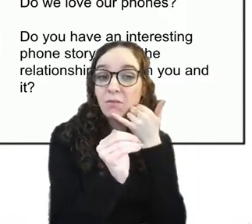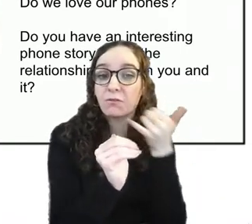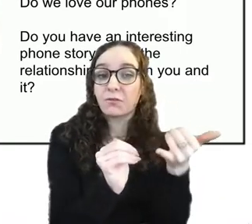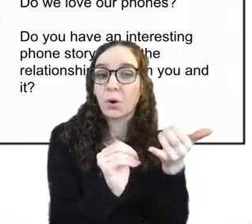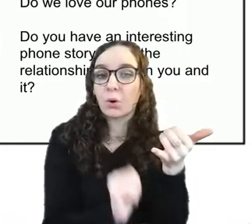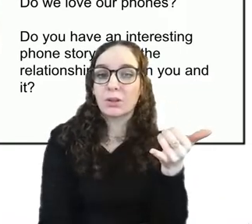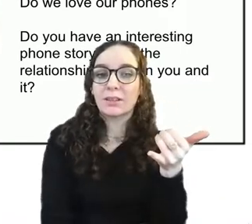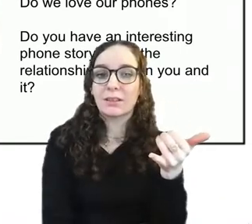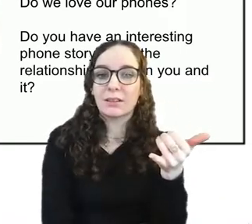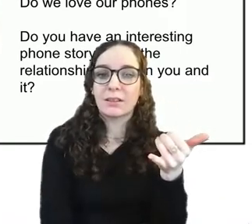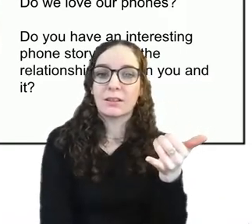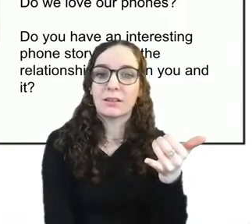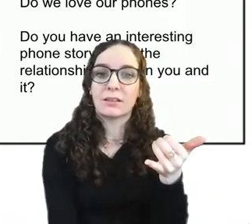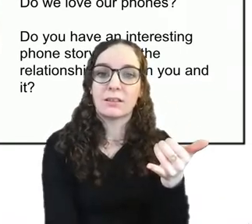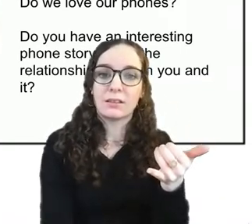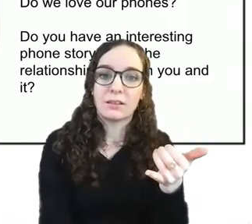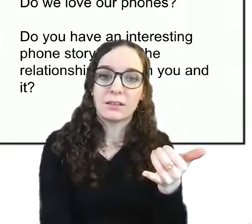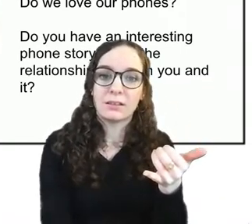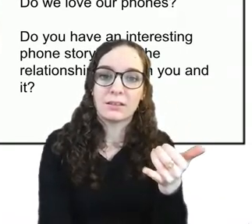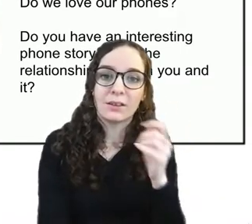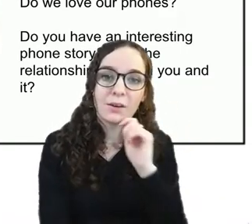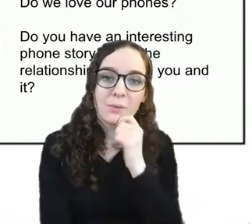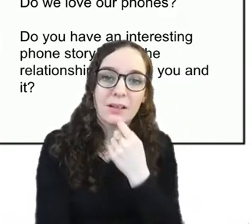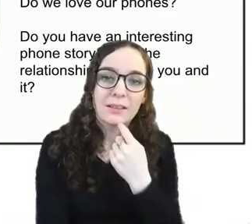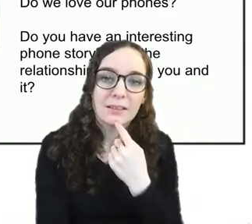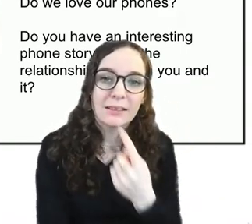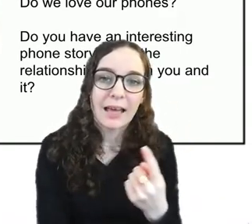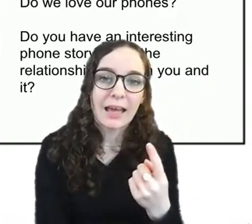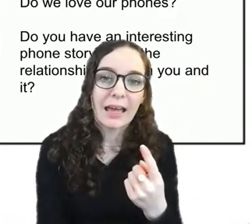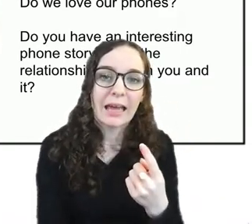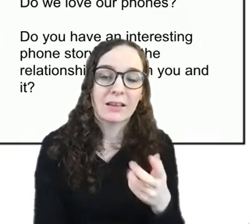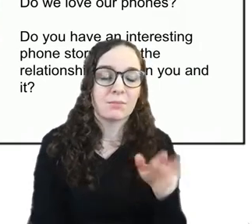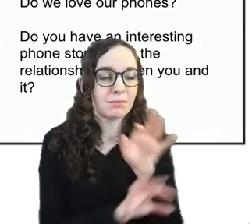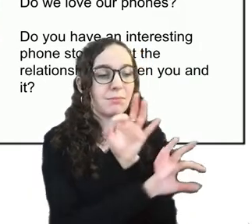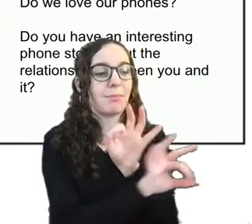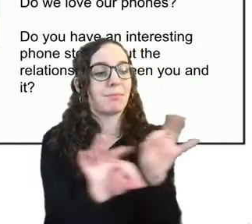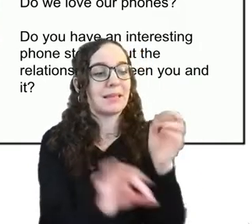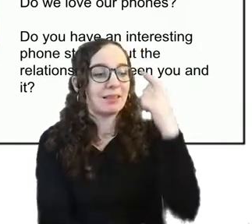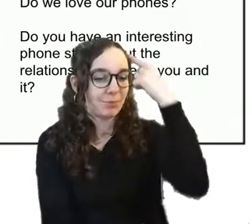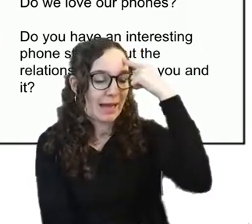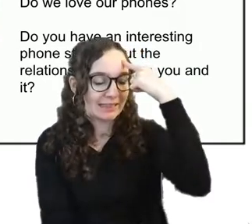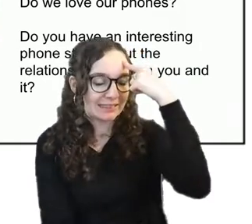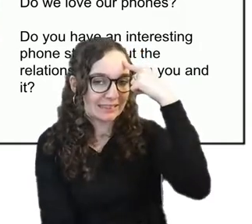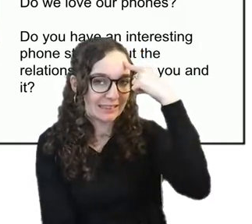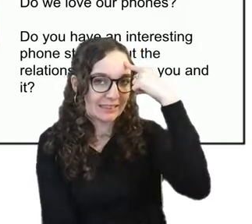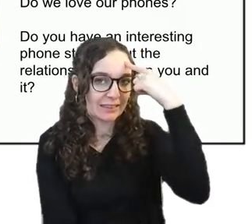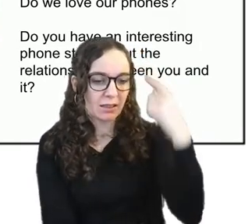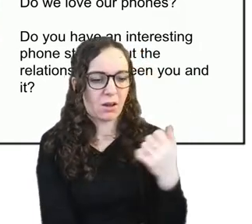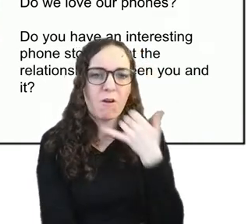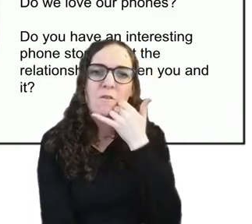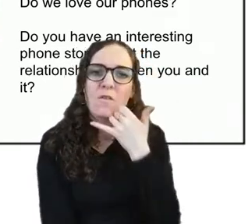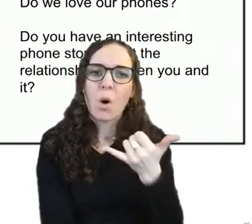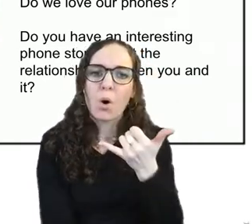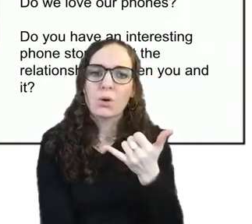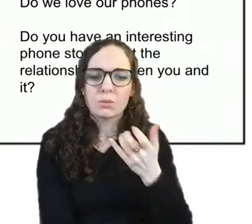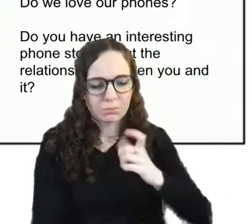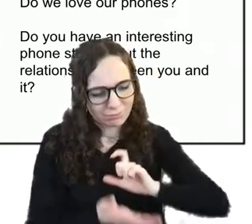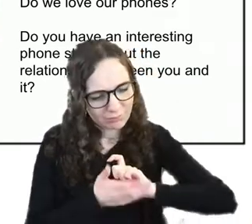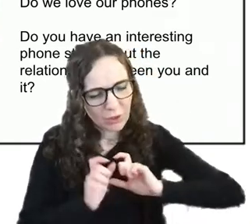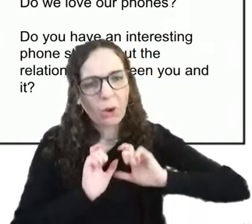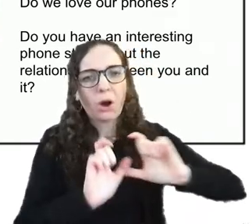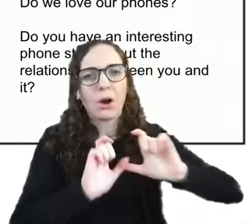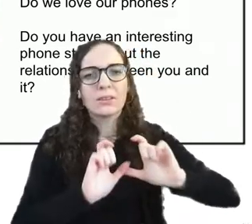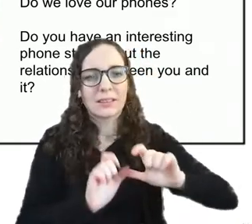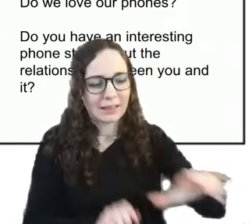mind for zero minutes which means you haven't interacted with your phone so like phones get touched so much but the fair phone design